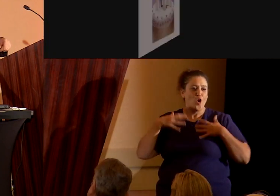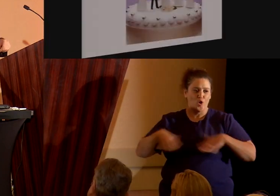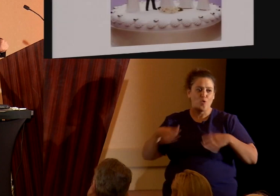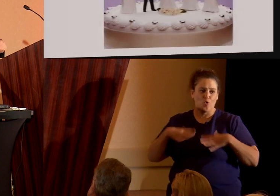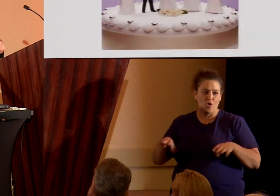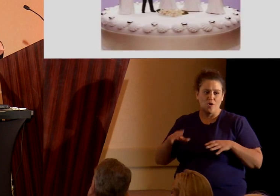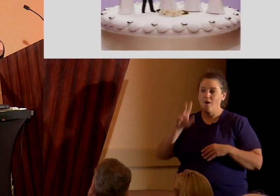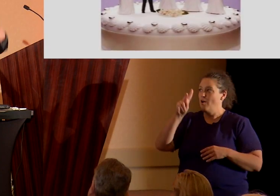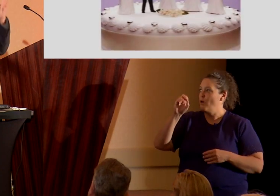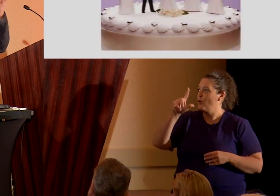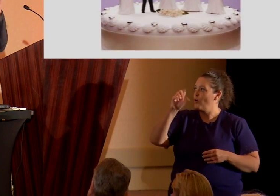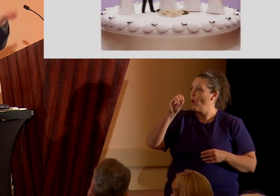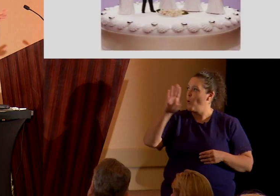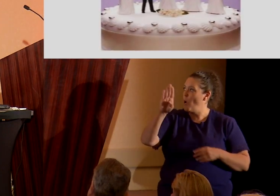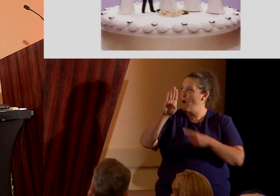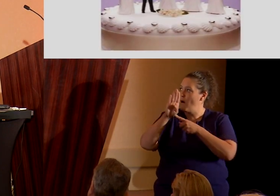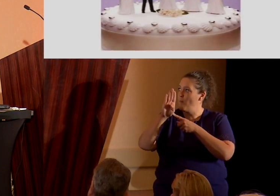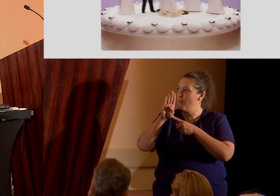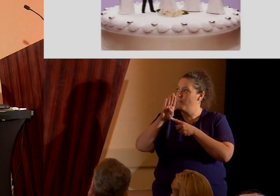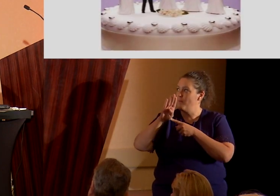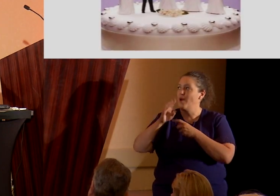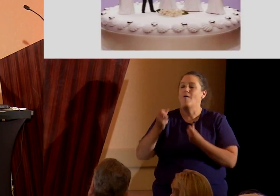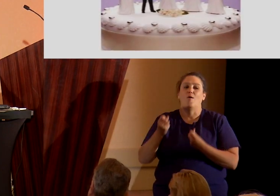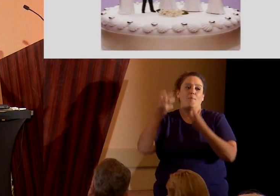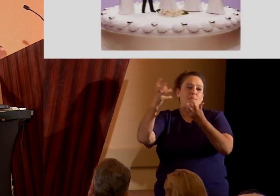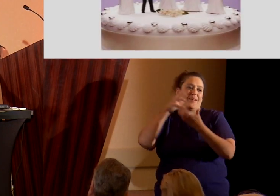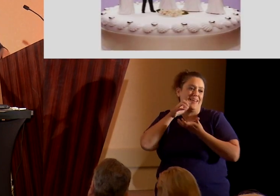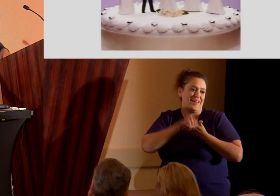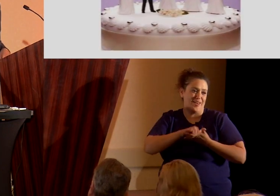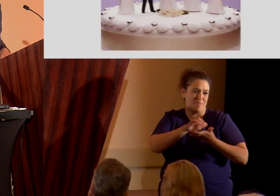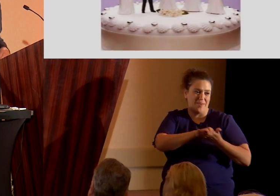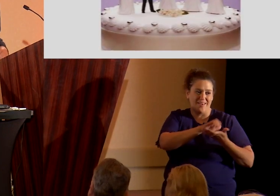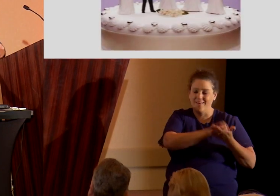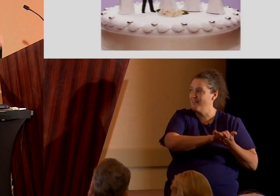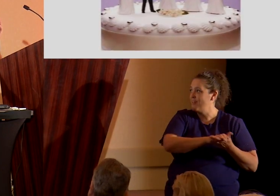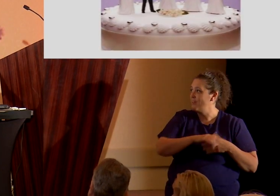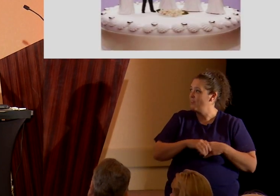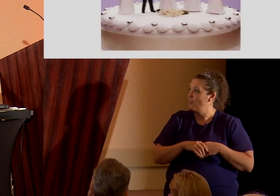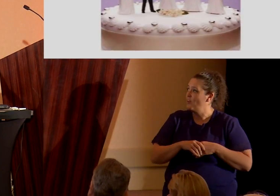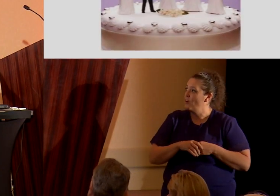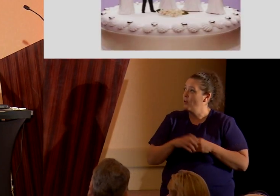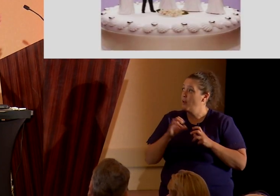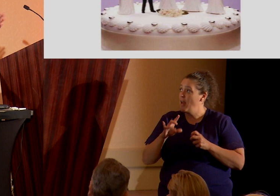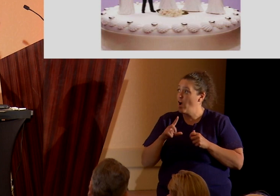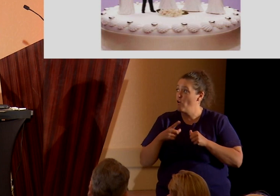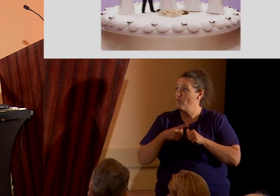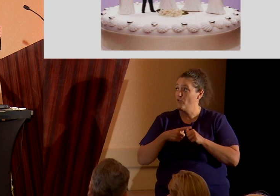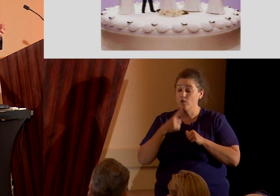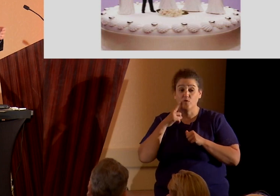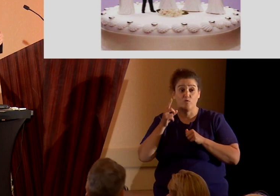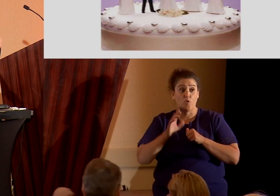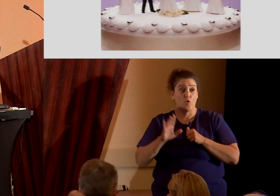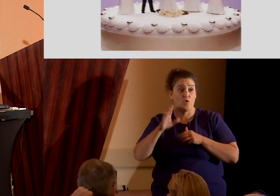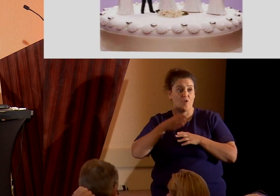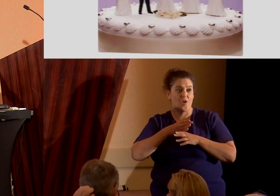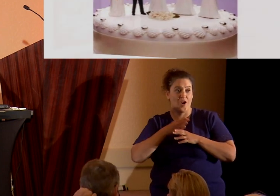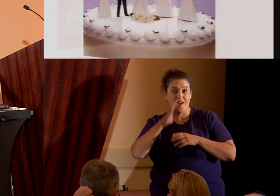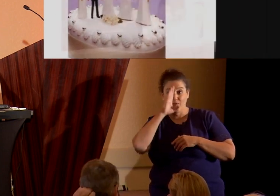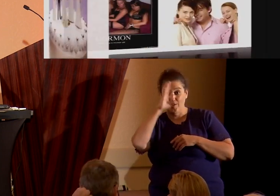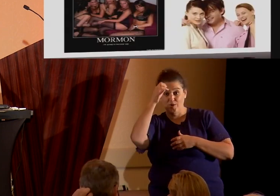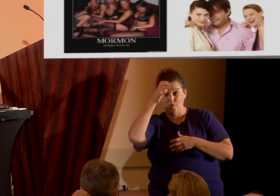Kolob's good, too. We'll get there. Polygamy. Start with polygamy. Now, at first glance, for your average hetero male,